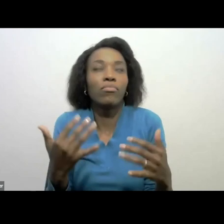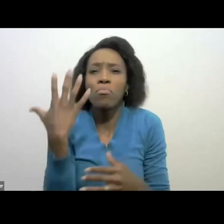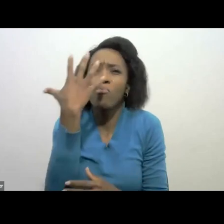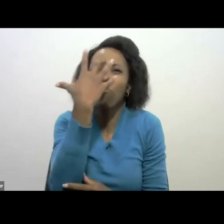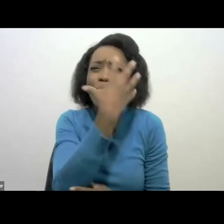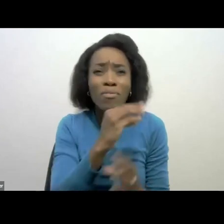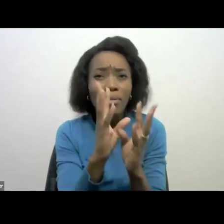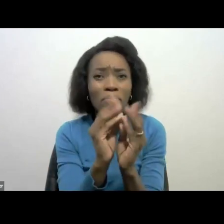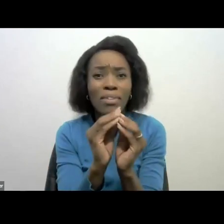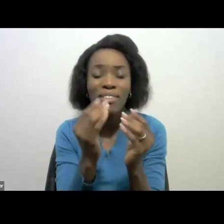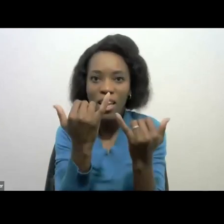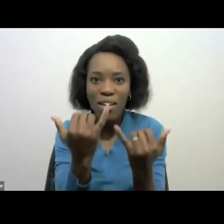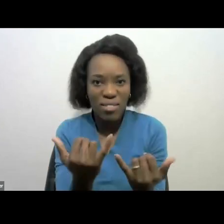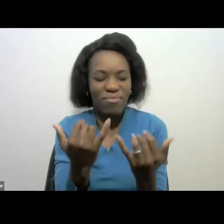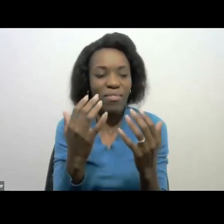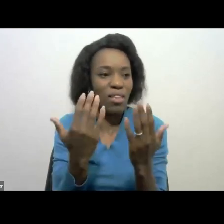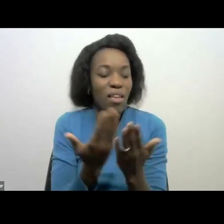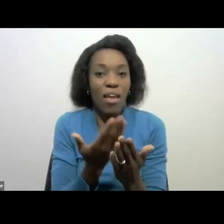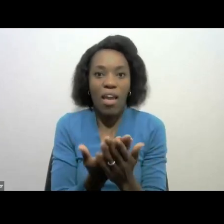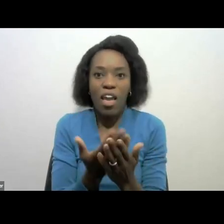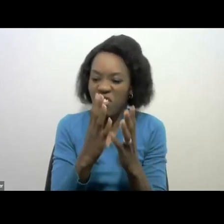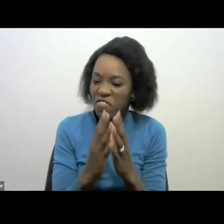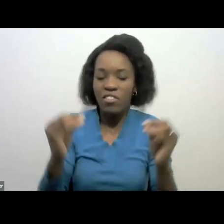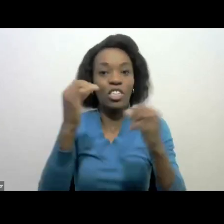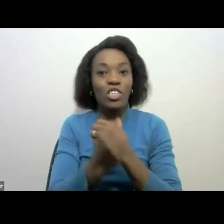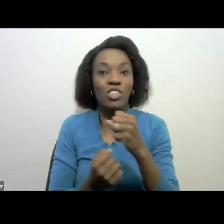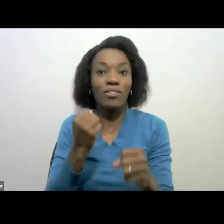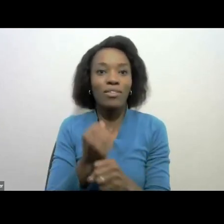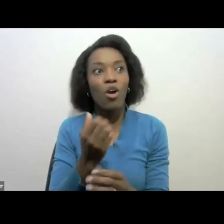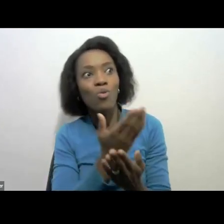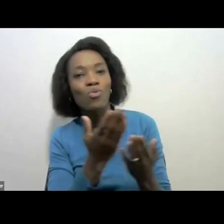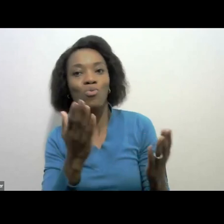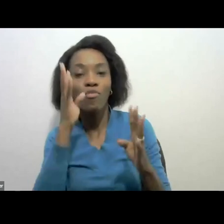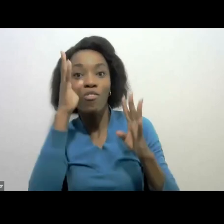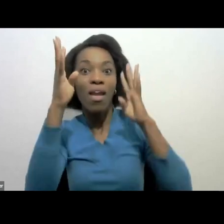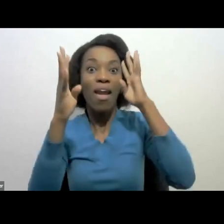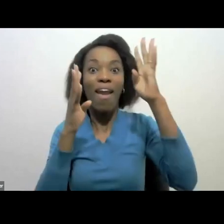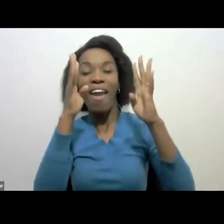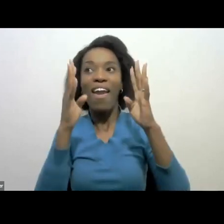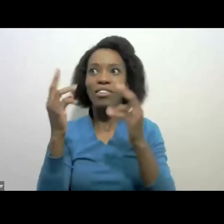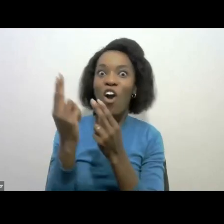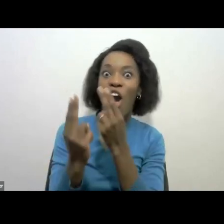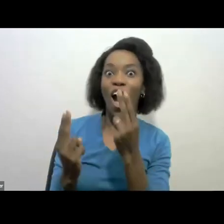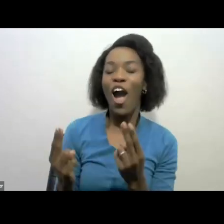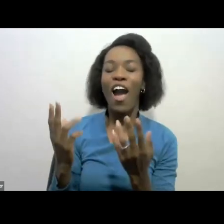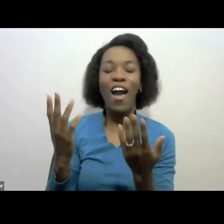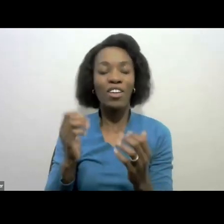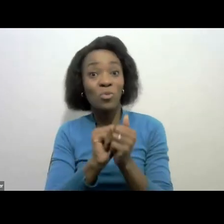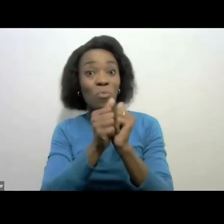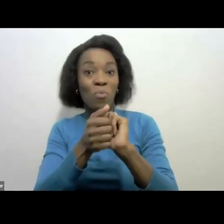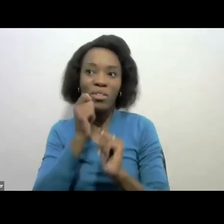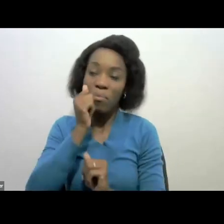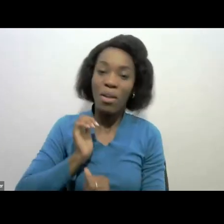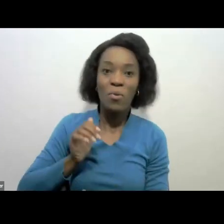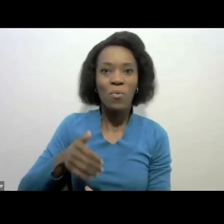with you, our creatives, entertainers, sportsmen, and women. Ladies and gentlemen, colleagues and leadership that is here,